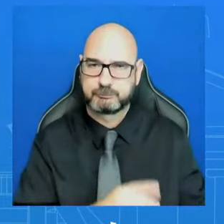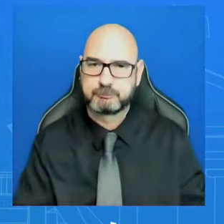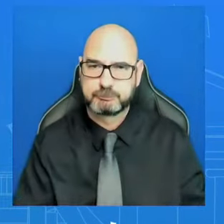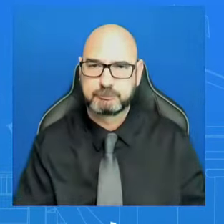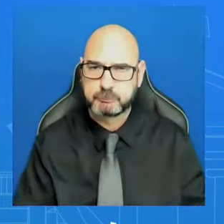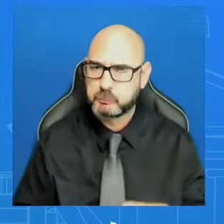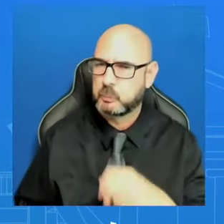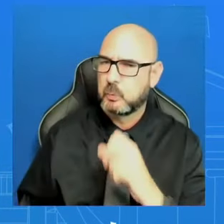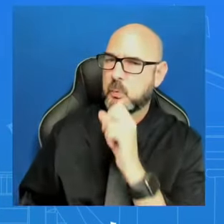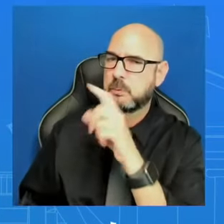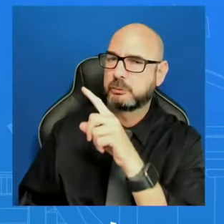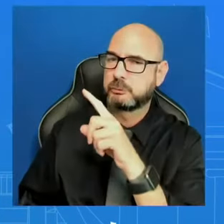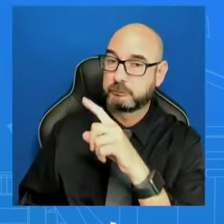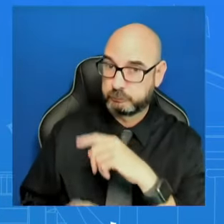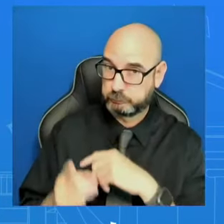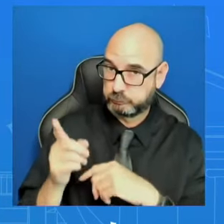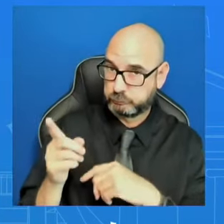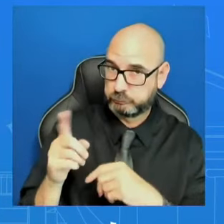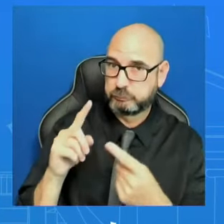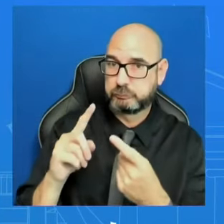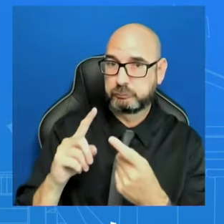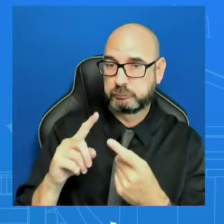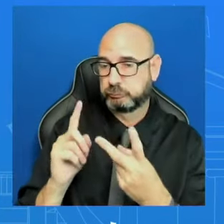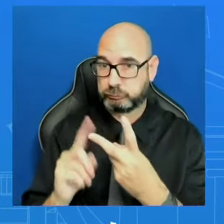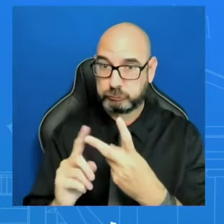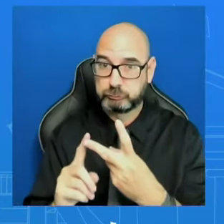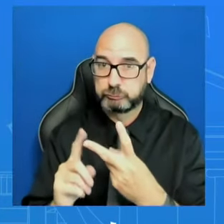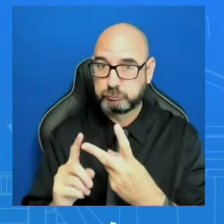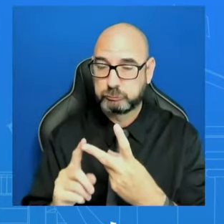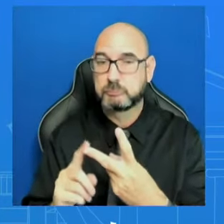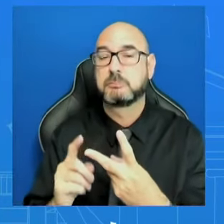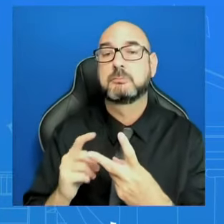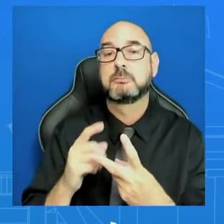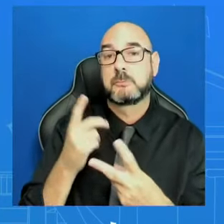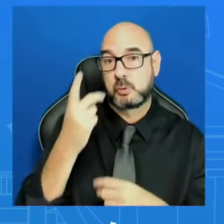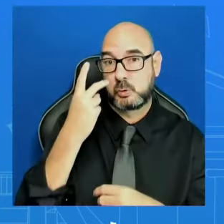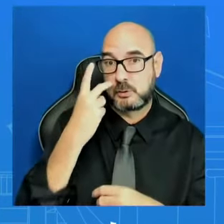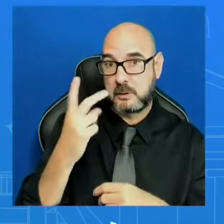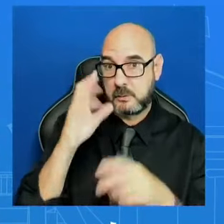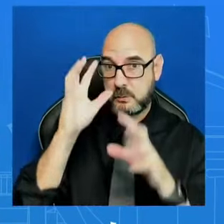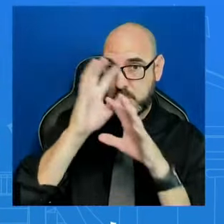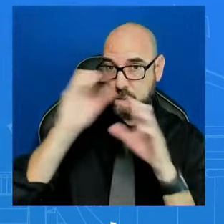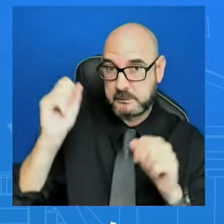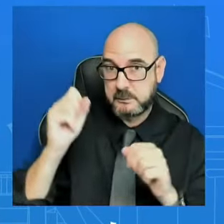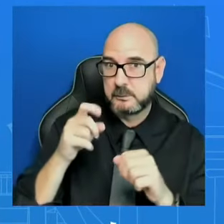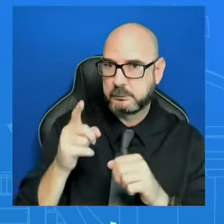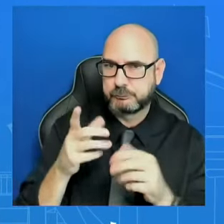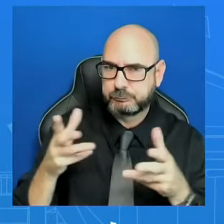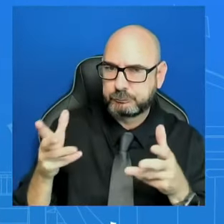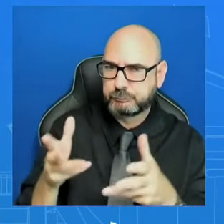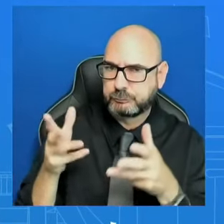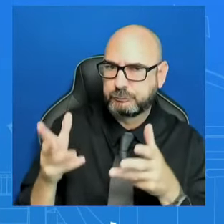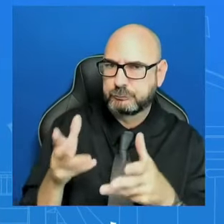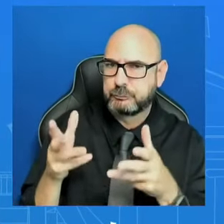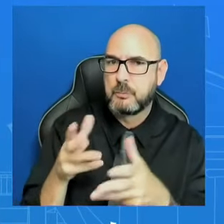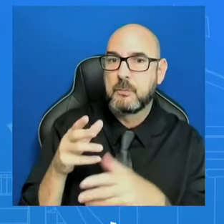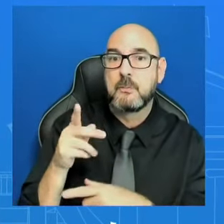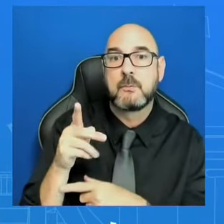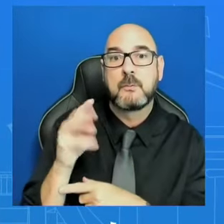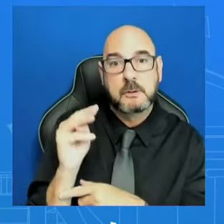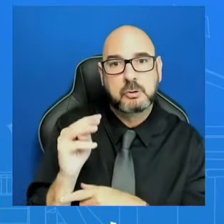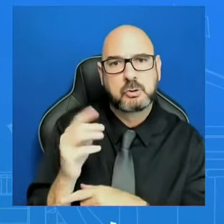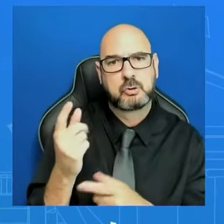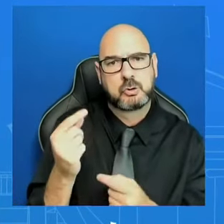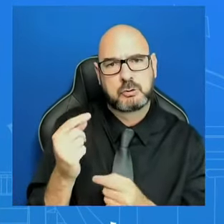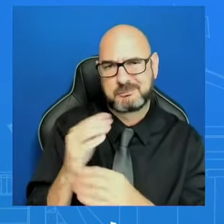past President Biden pushing Netanyahu to protect civilians, but how much words really matter here when, on actions, the same